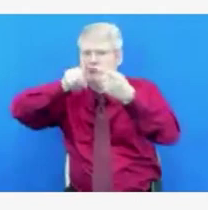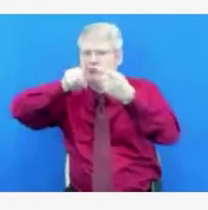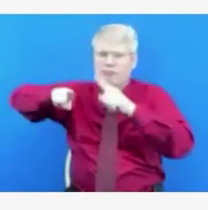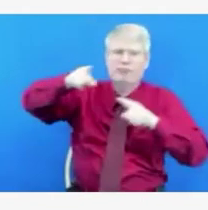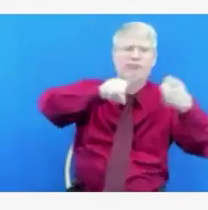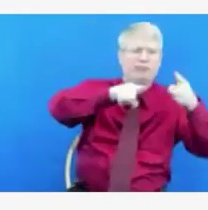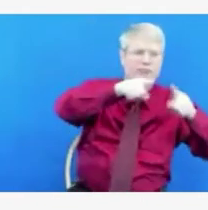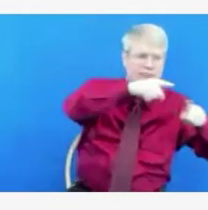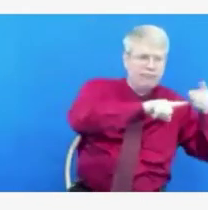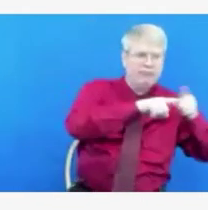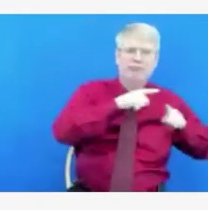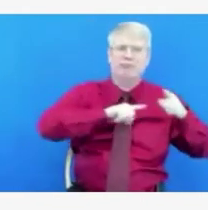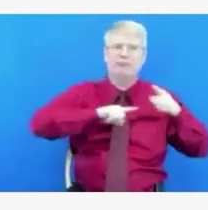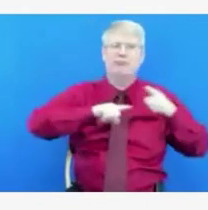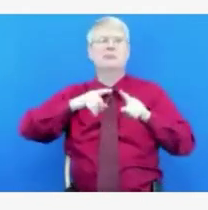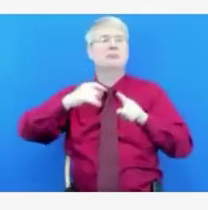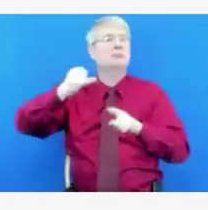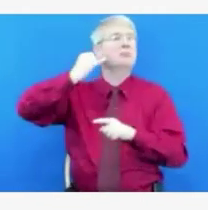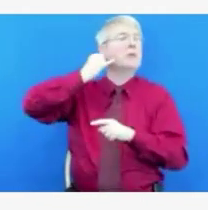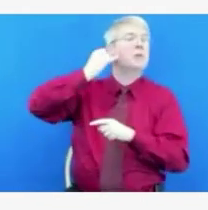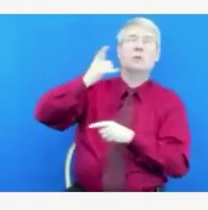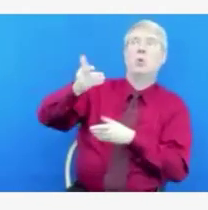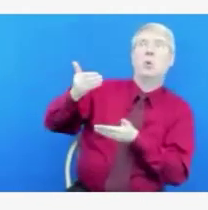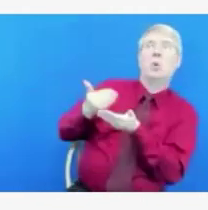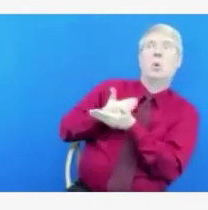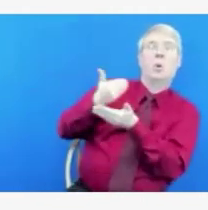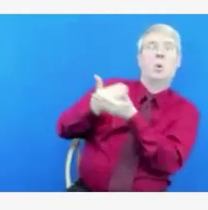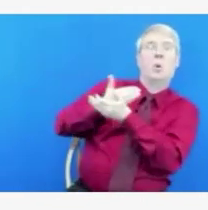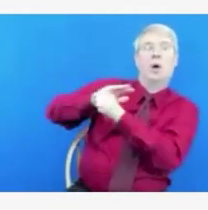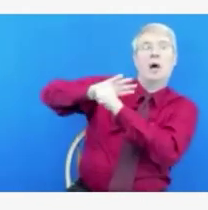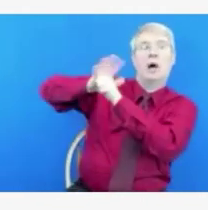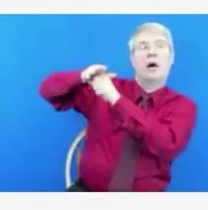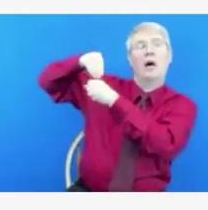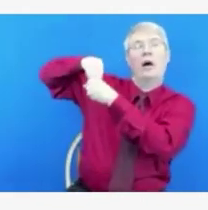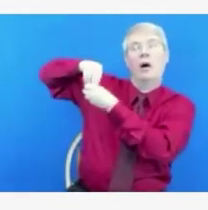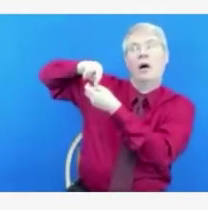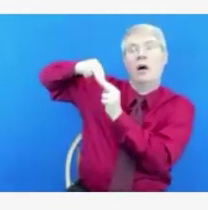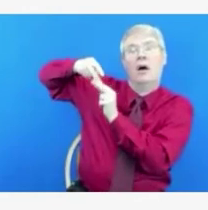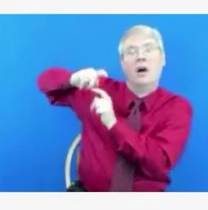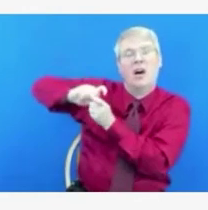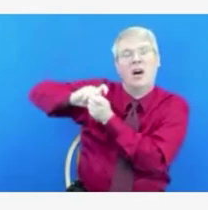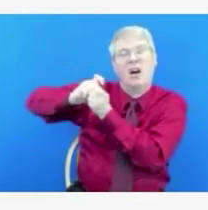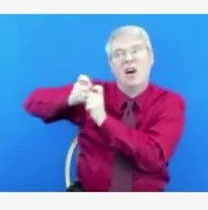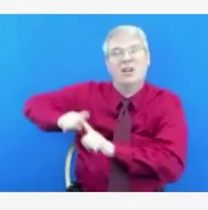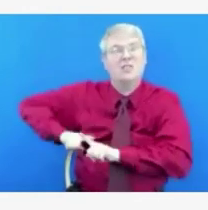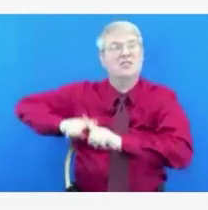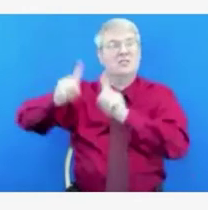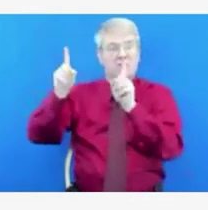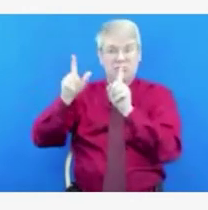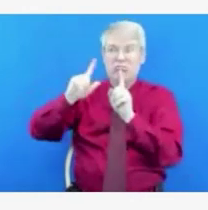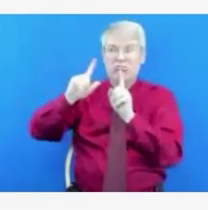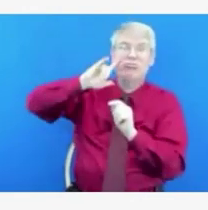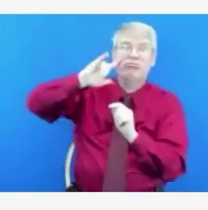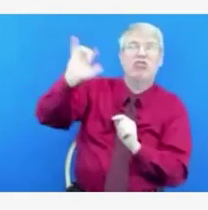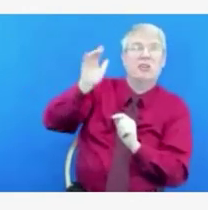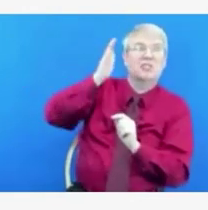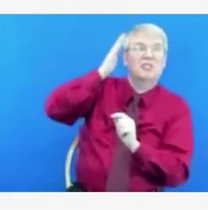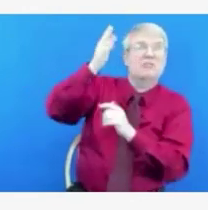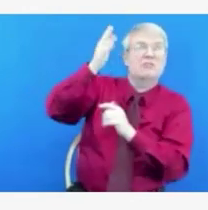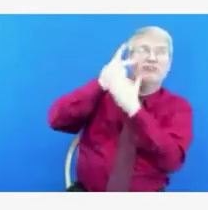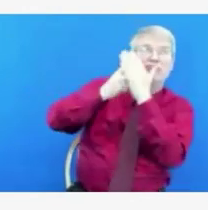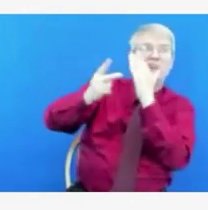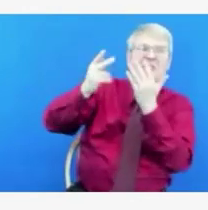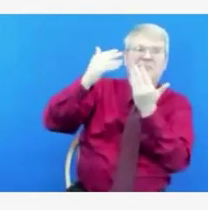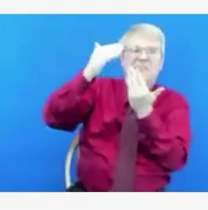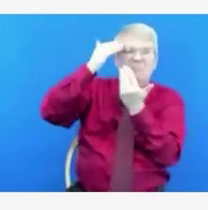entirely unpredictable at the present time because what we don't know is what strains will emerge as people continue to be unvaccinated